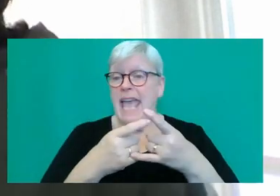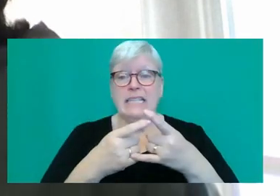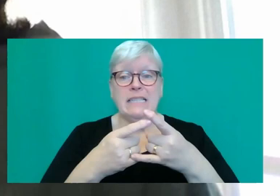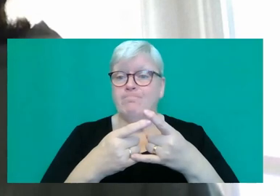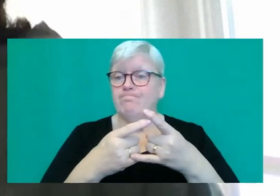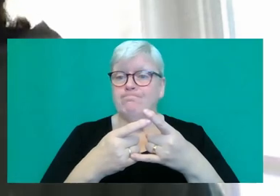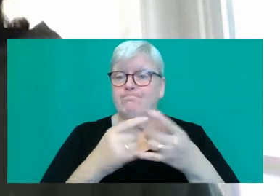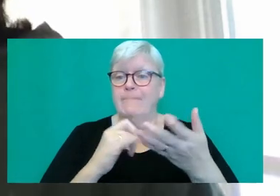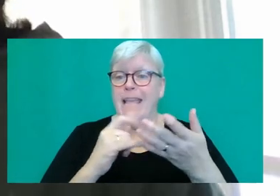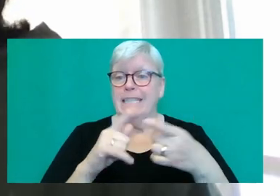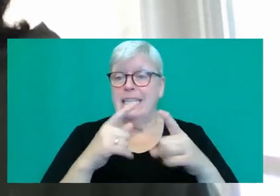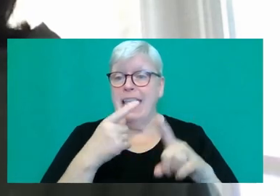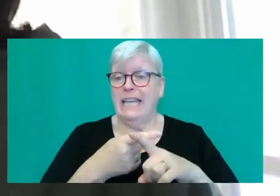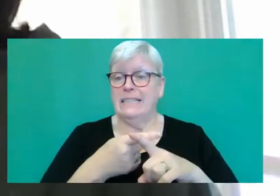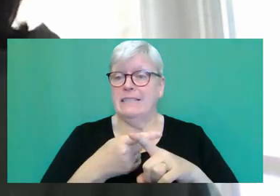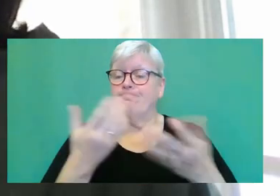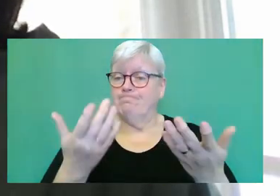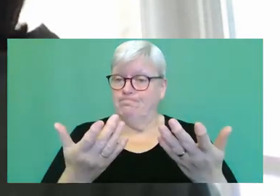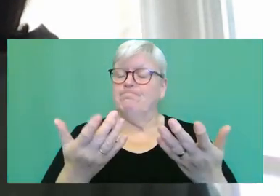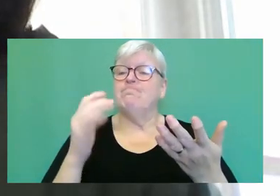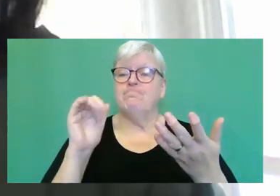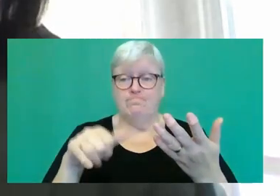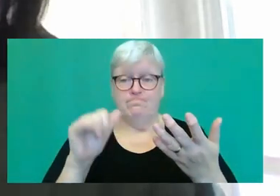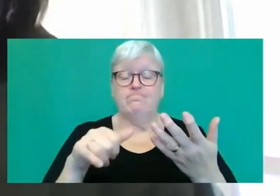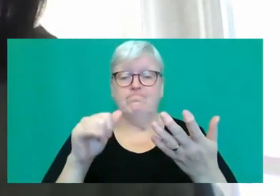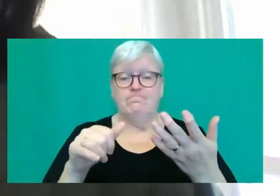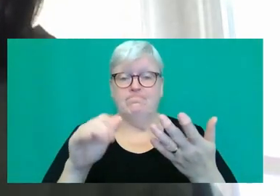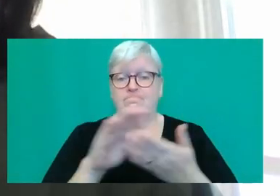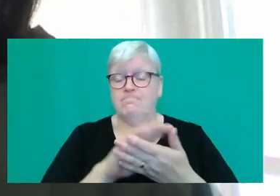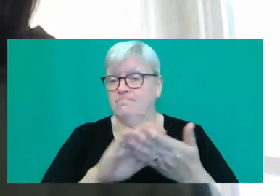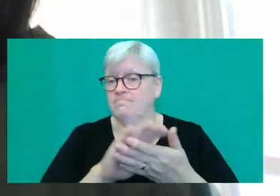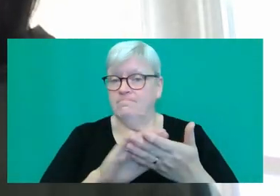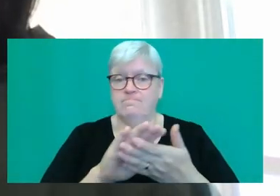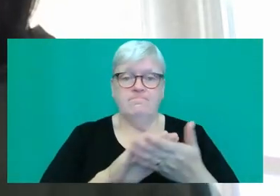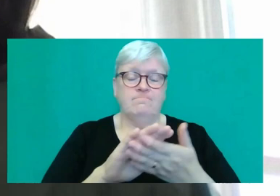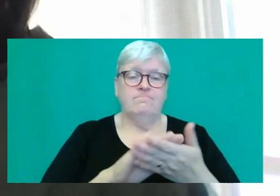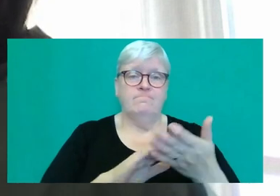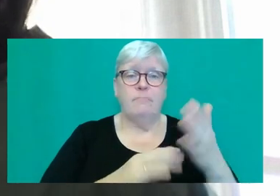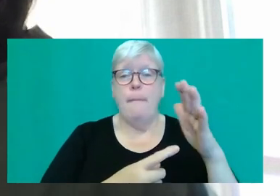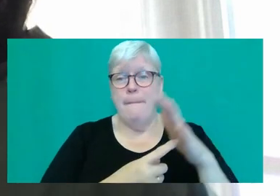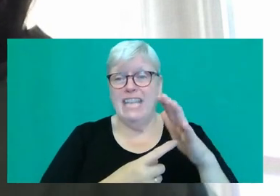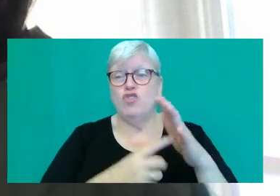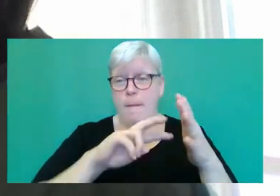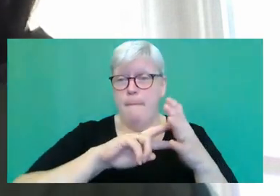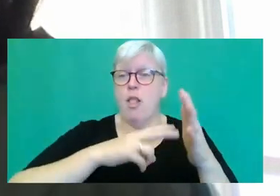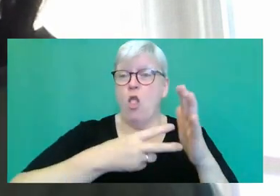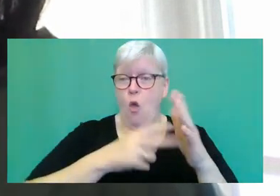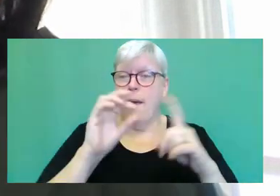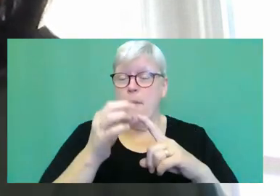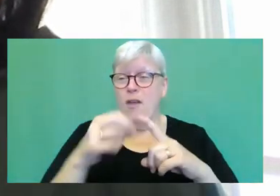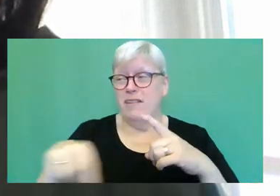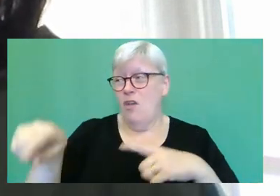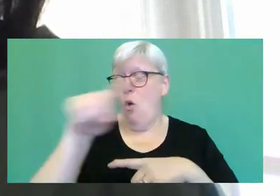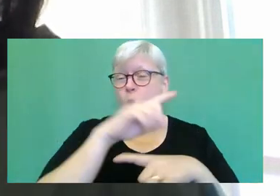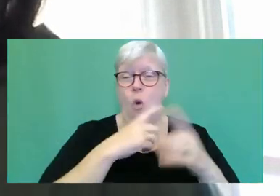that's in terms of major plot points. They nearly all hinge on sex. So whether